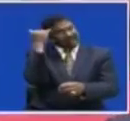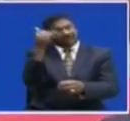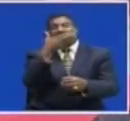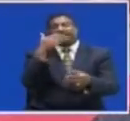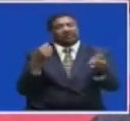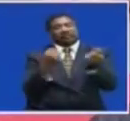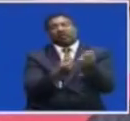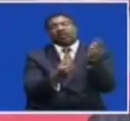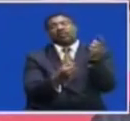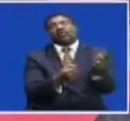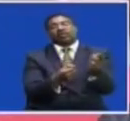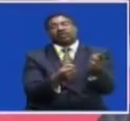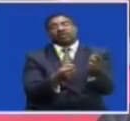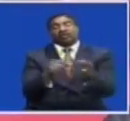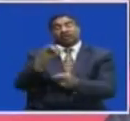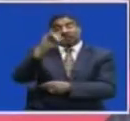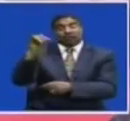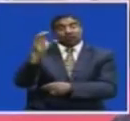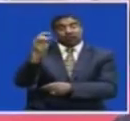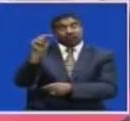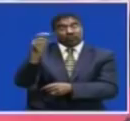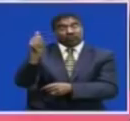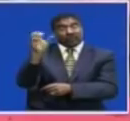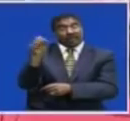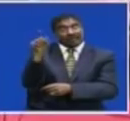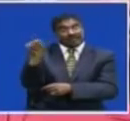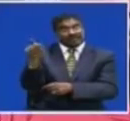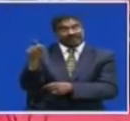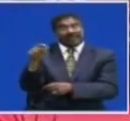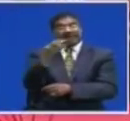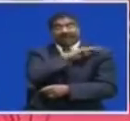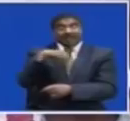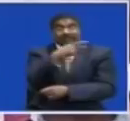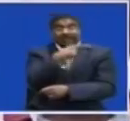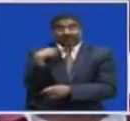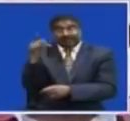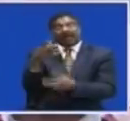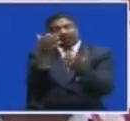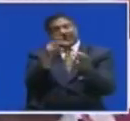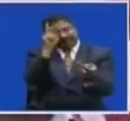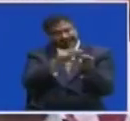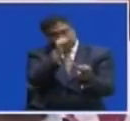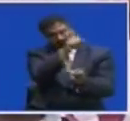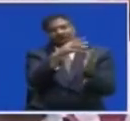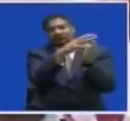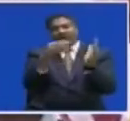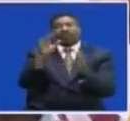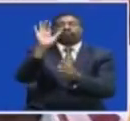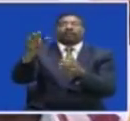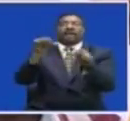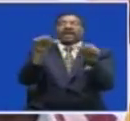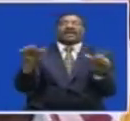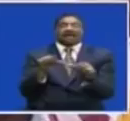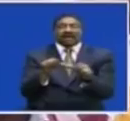Mkuba Member of Parliament Jonas Chanda wants such projects replicated in his constituency So that's very inspiring for us because Buwana